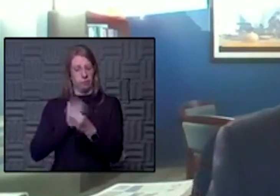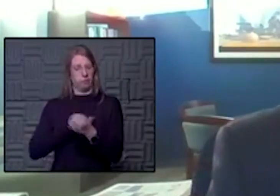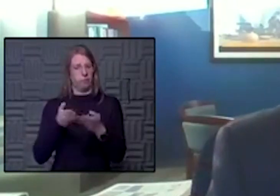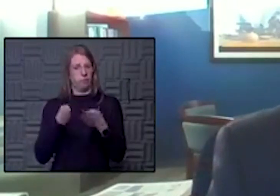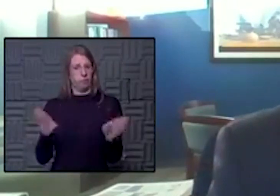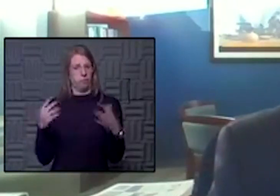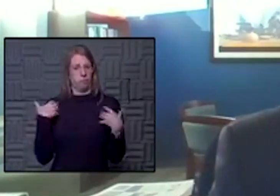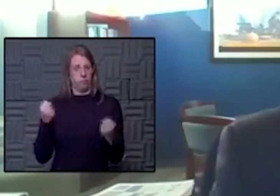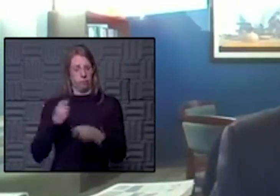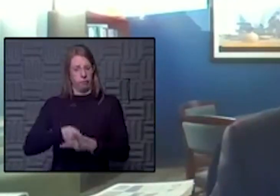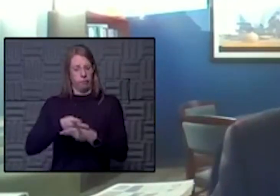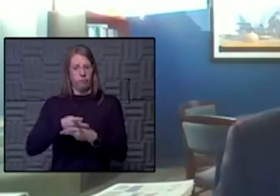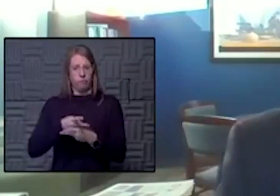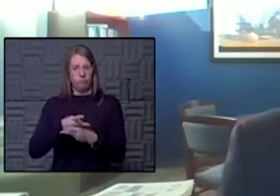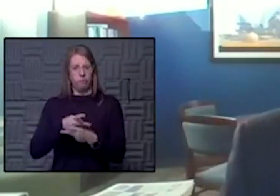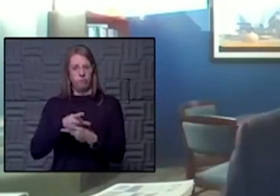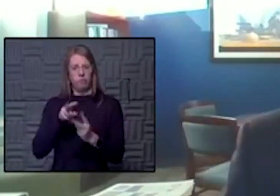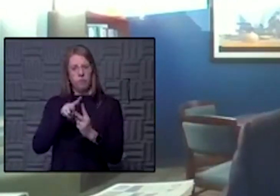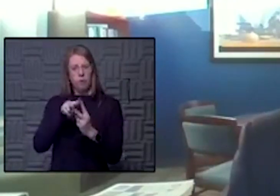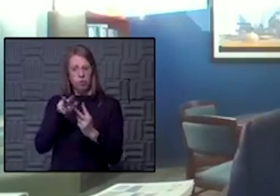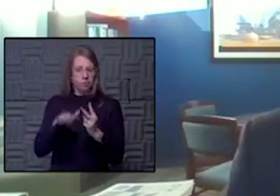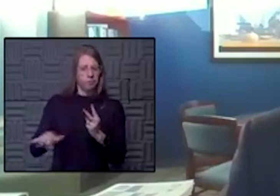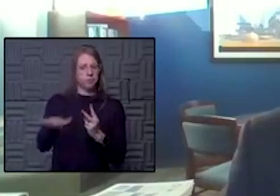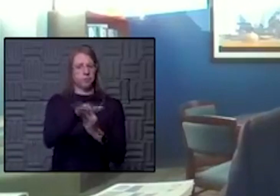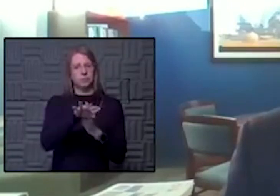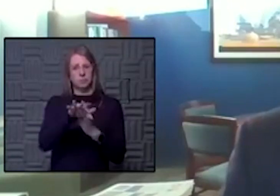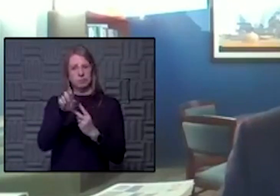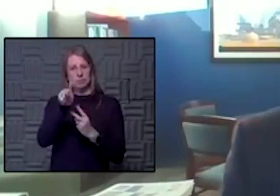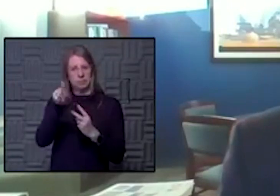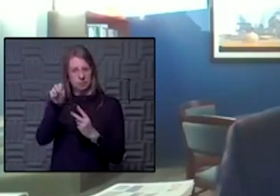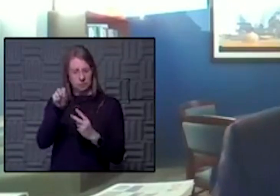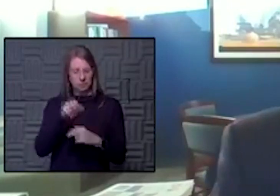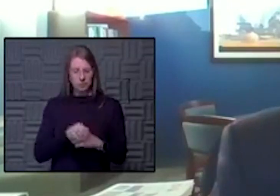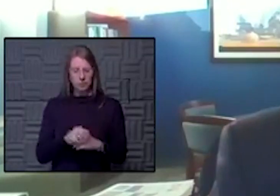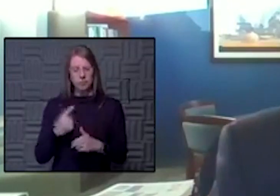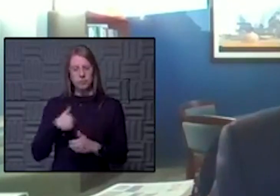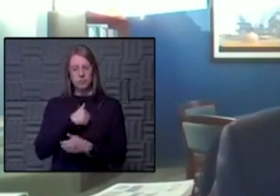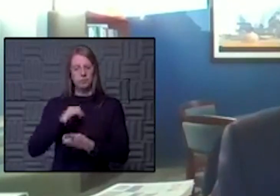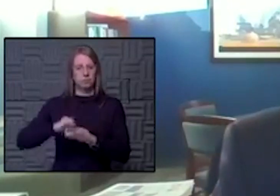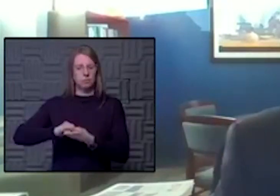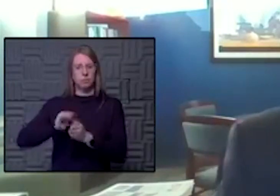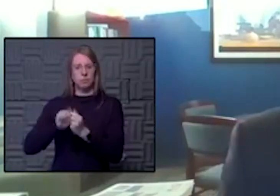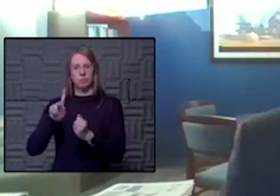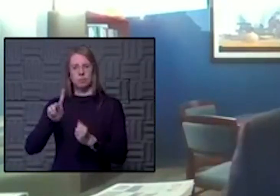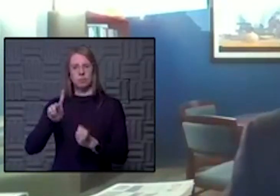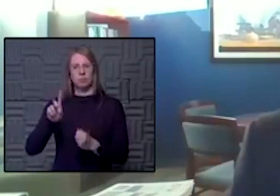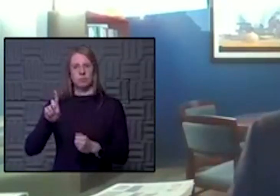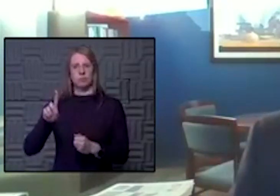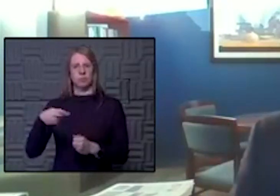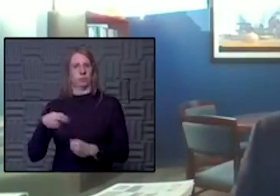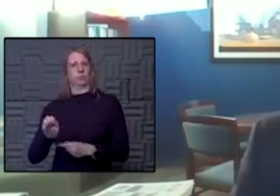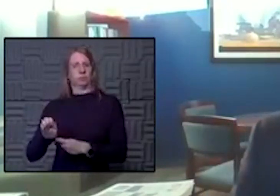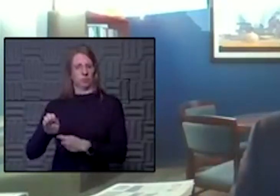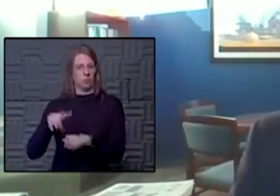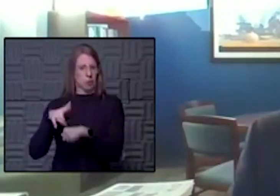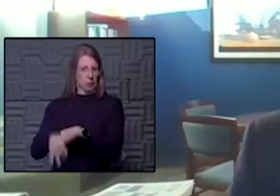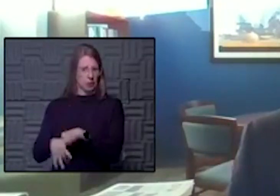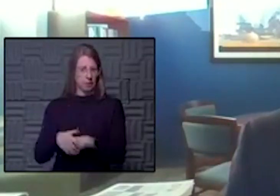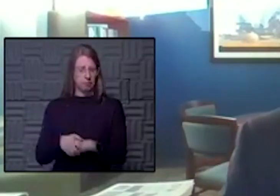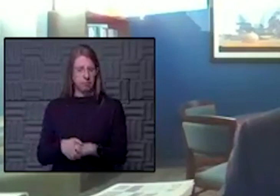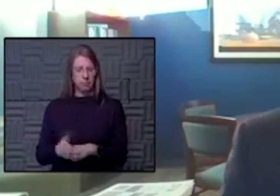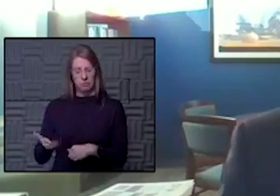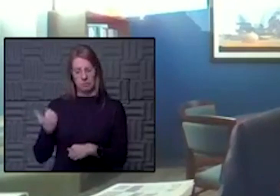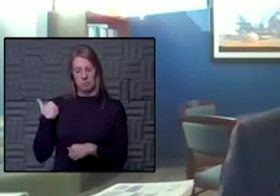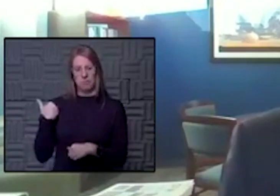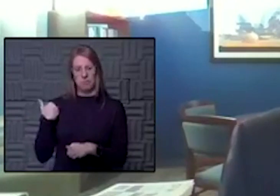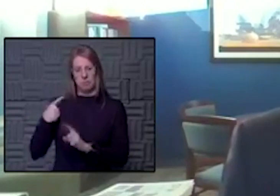partners out across the state of Kansas. And we partnered with KJ early, early on in what was previously